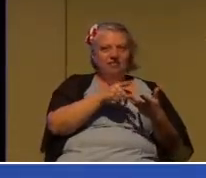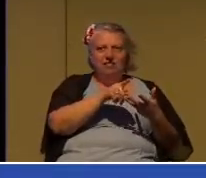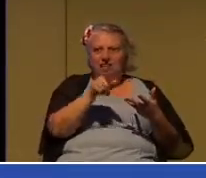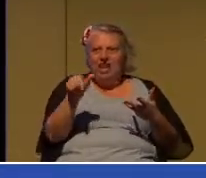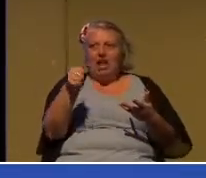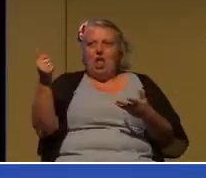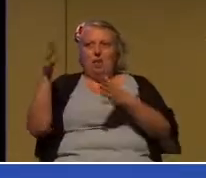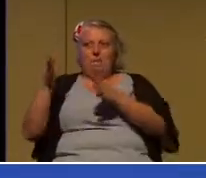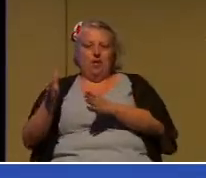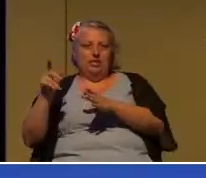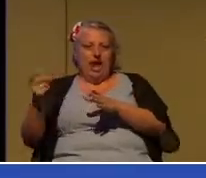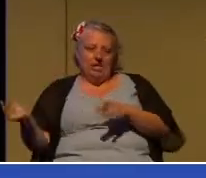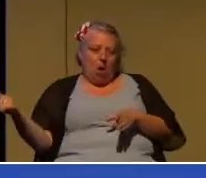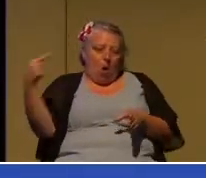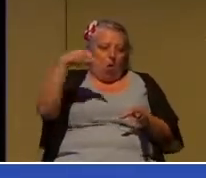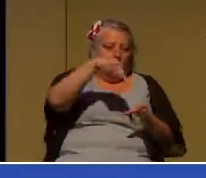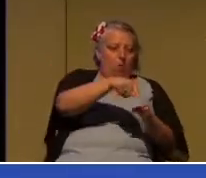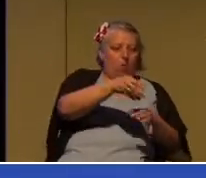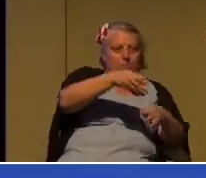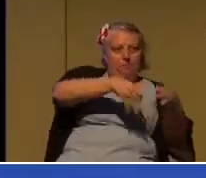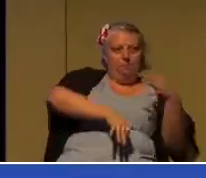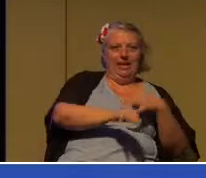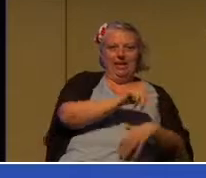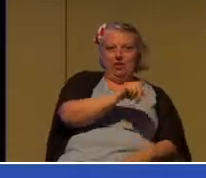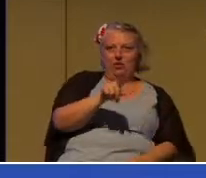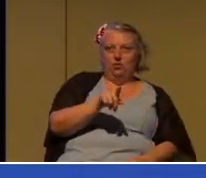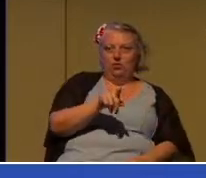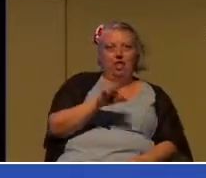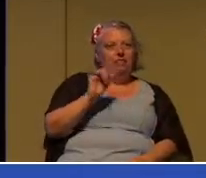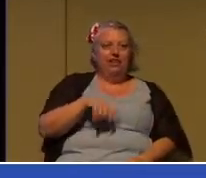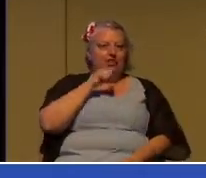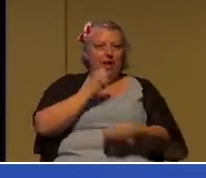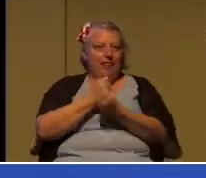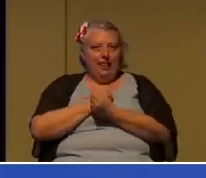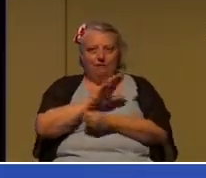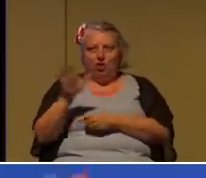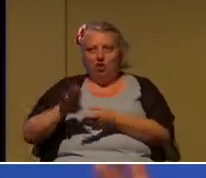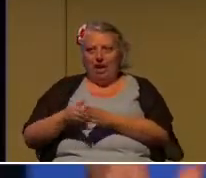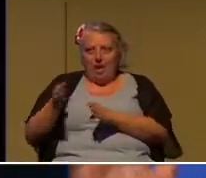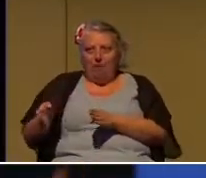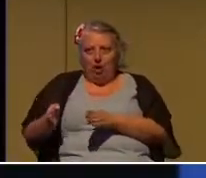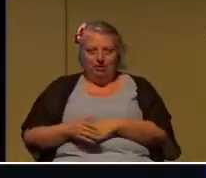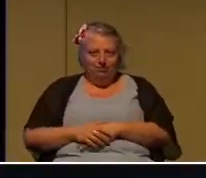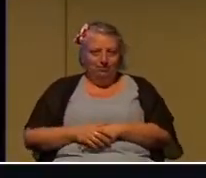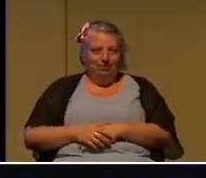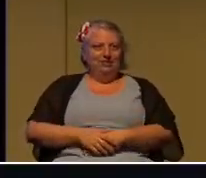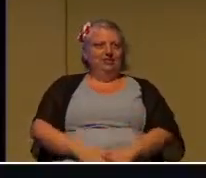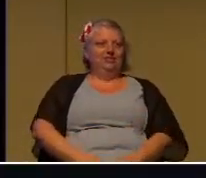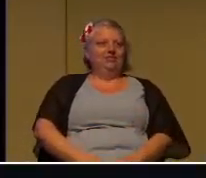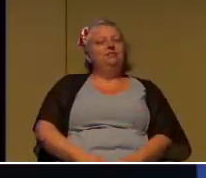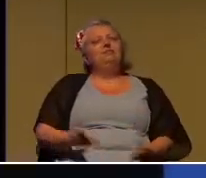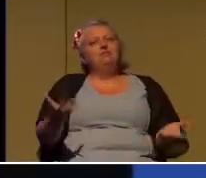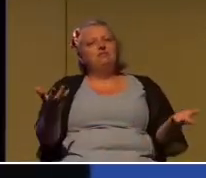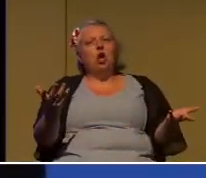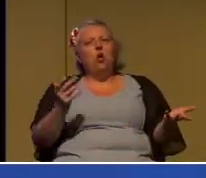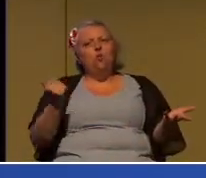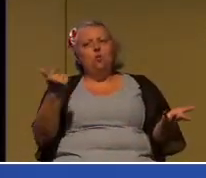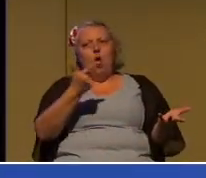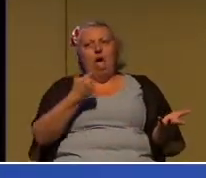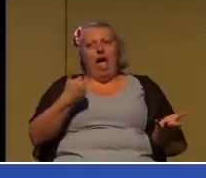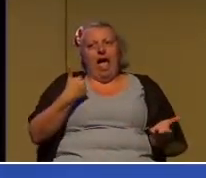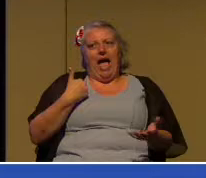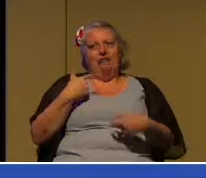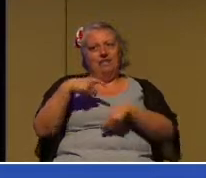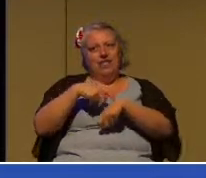do your job. And that is not loving your neighbor. Now, we all have emergencies and we all have situations that we have no control over.